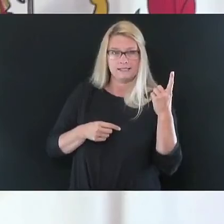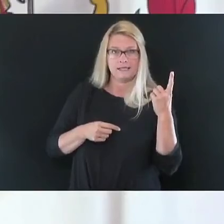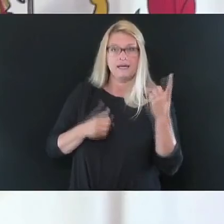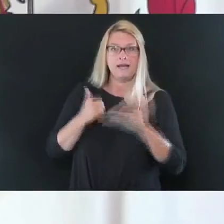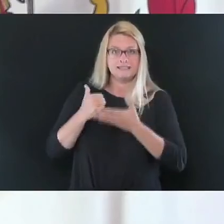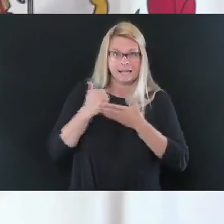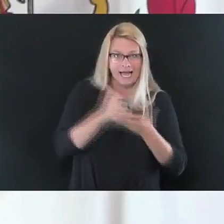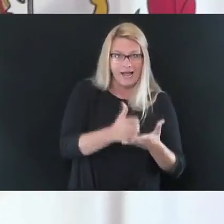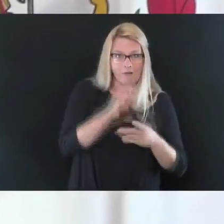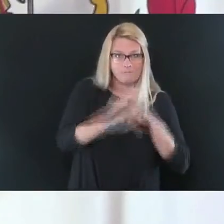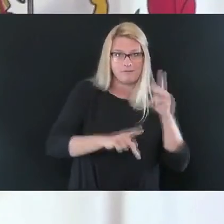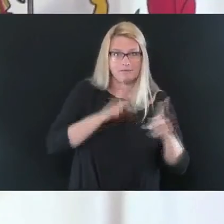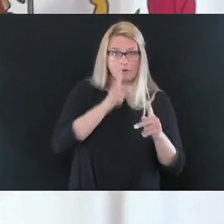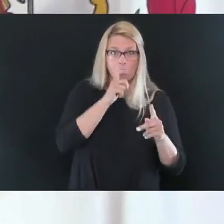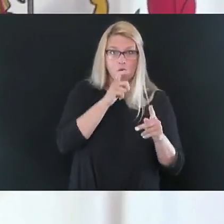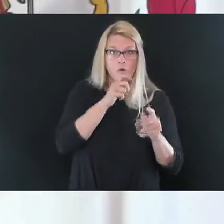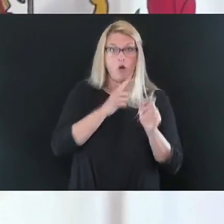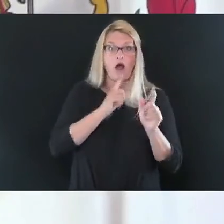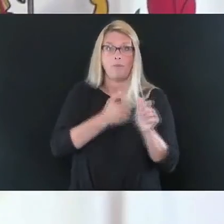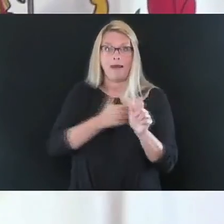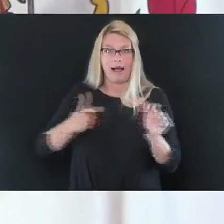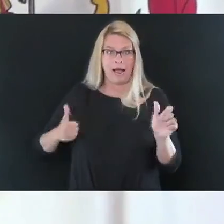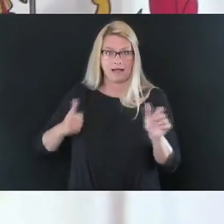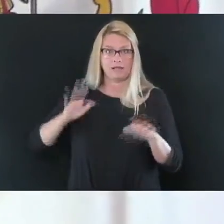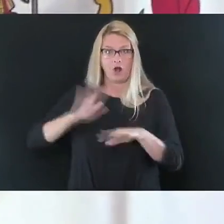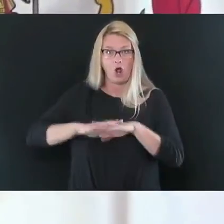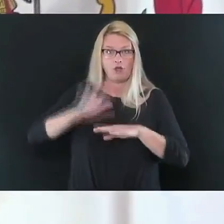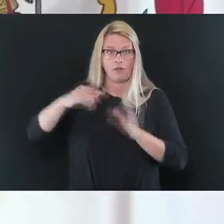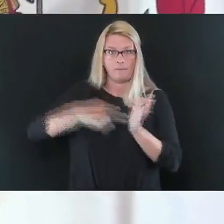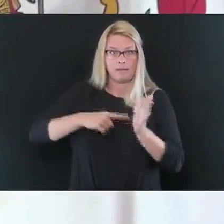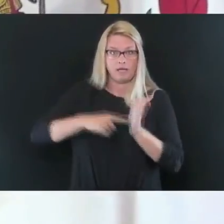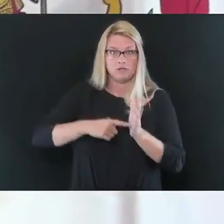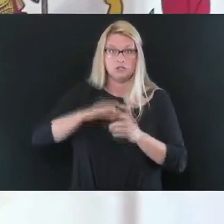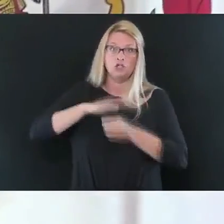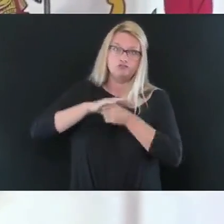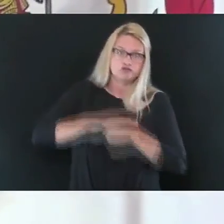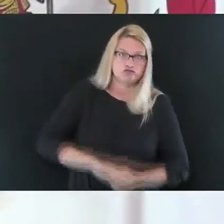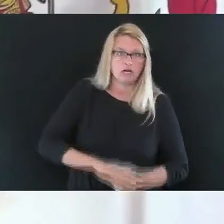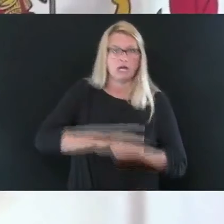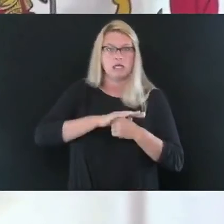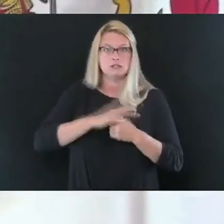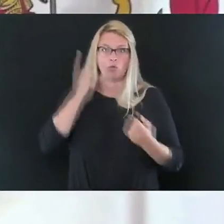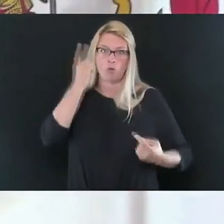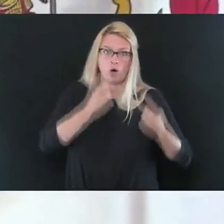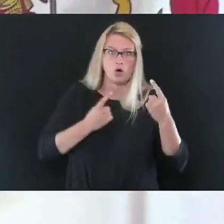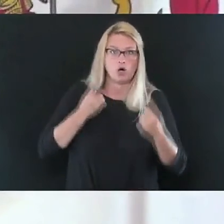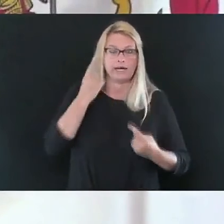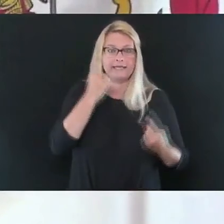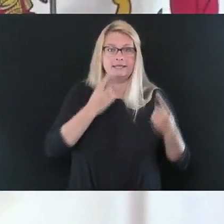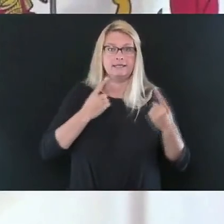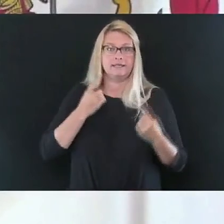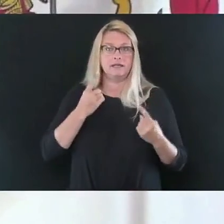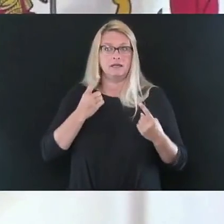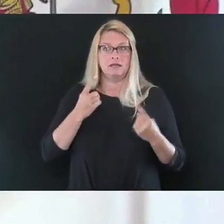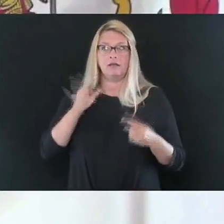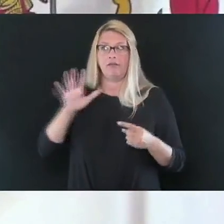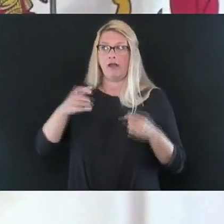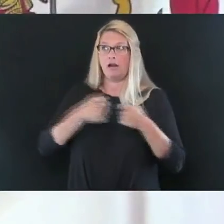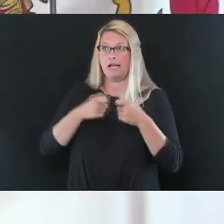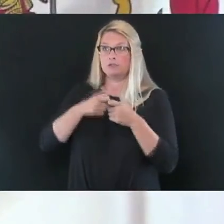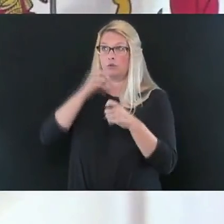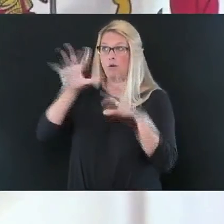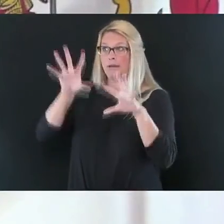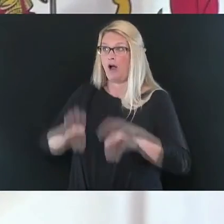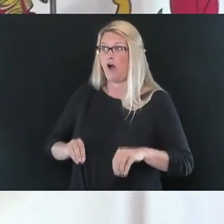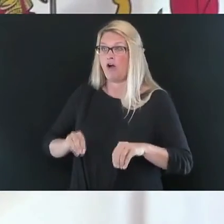help those that are delinquent, stressed beyond belief, worried totally to death that they're going to get their power bill cut